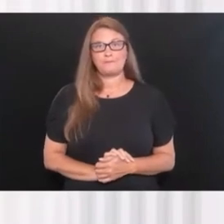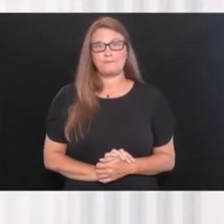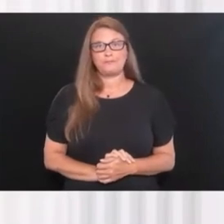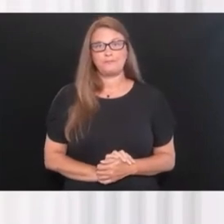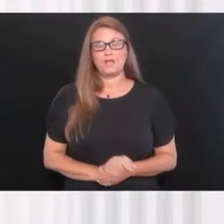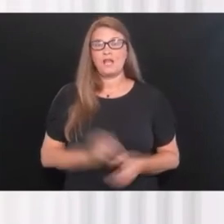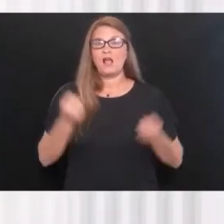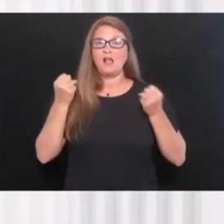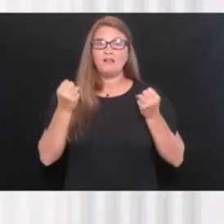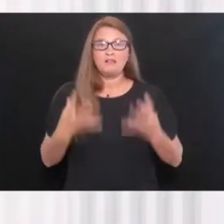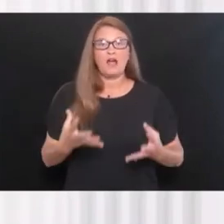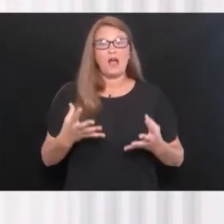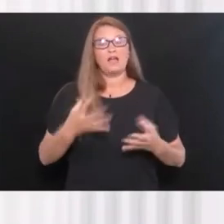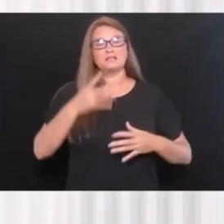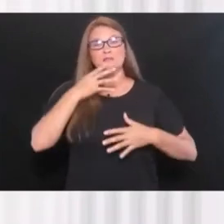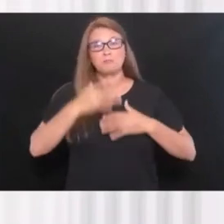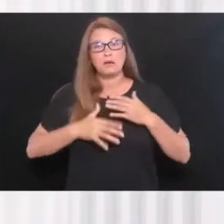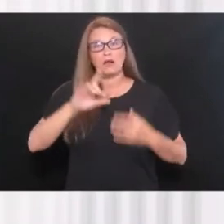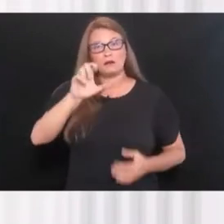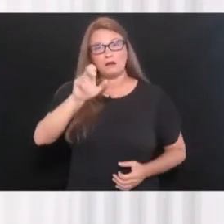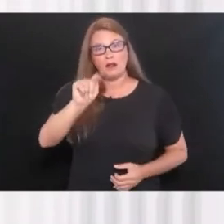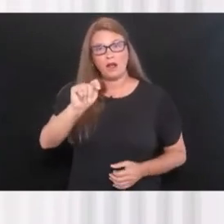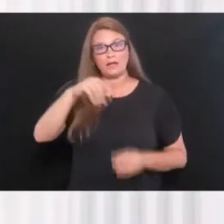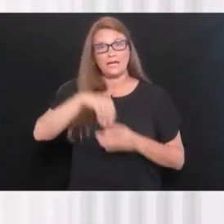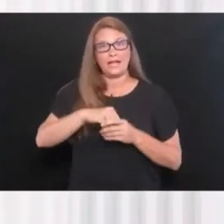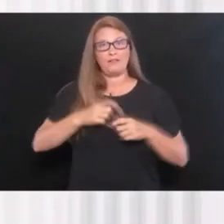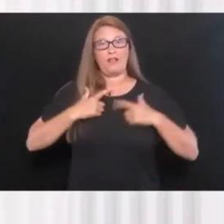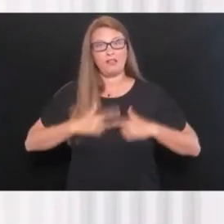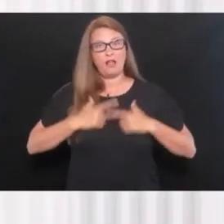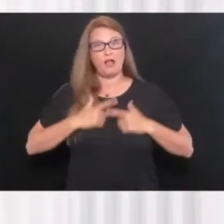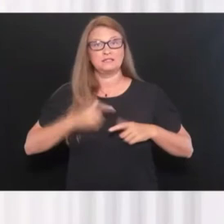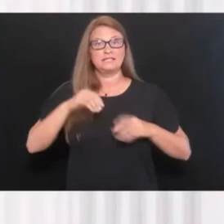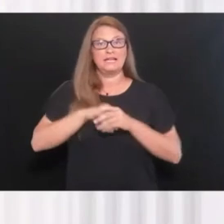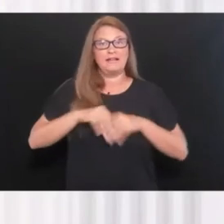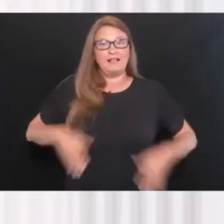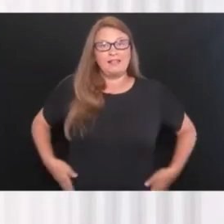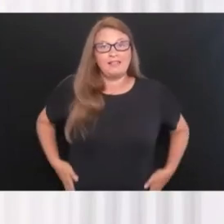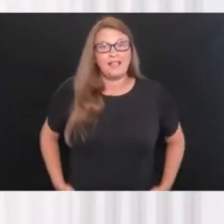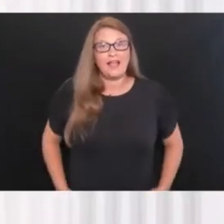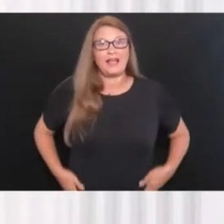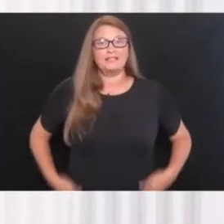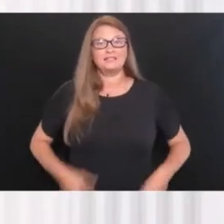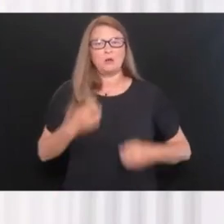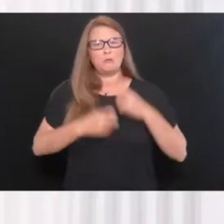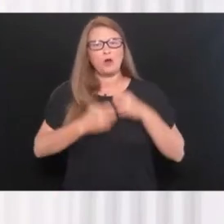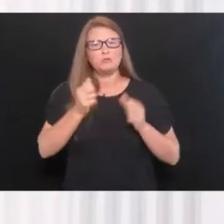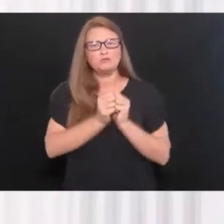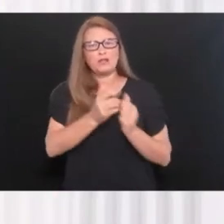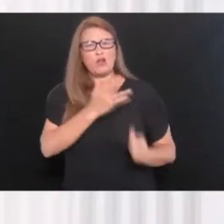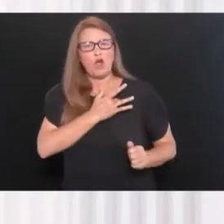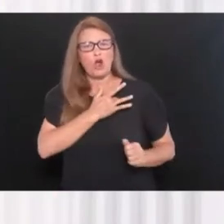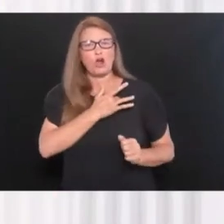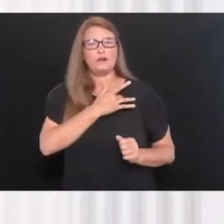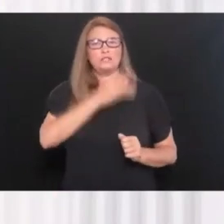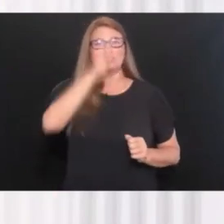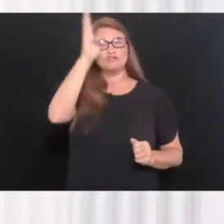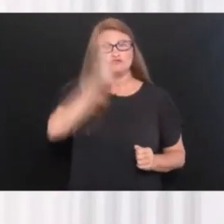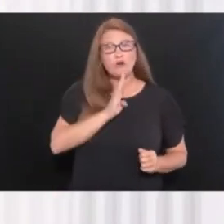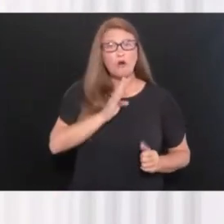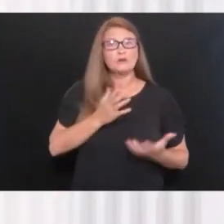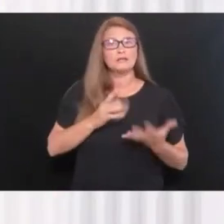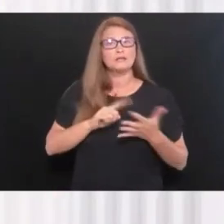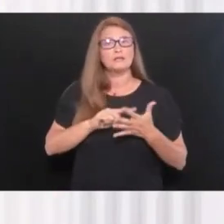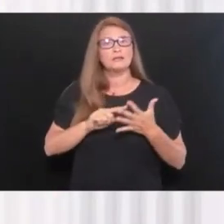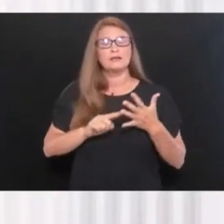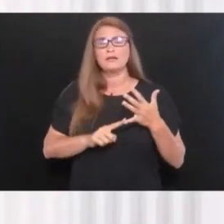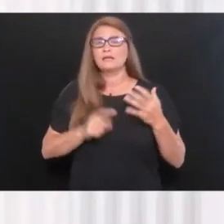clots in the lungs, blood clots in the legs, uh, problems with the heart, hypertension, uh, people that's had strokes, um, people